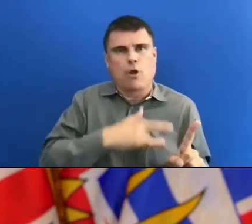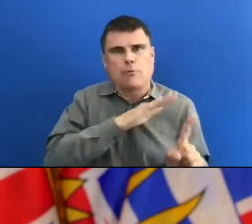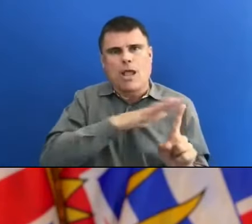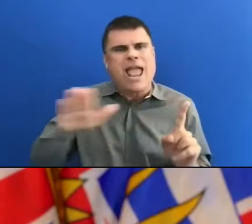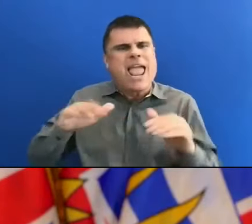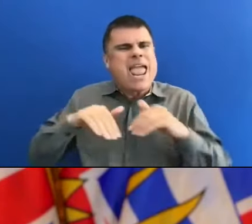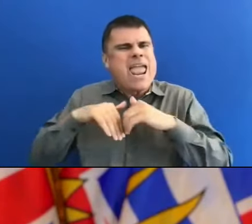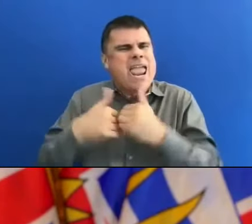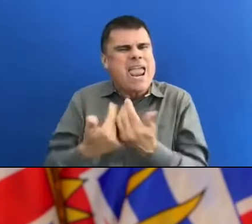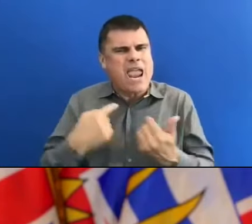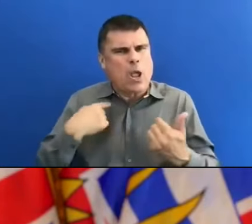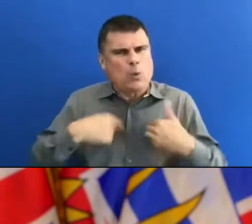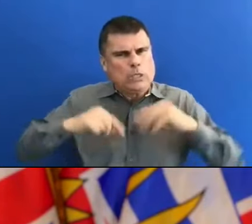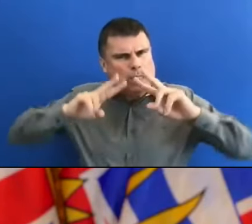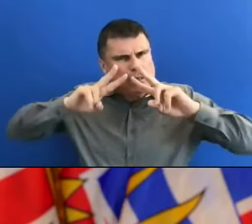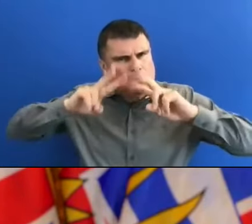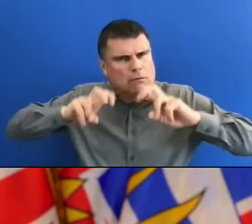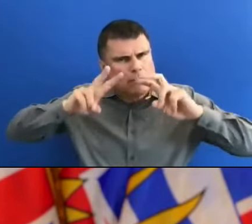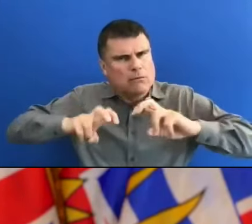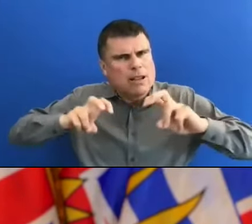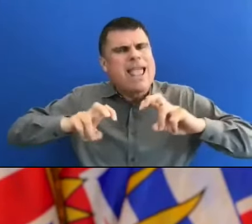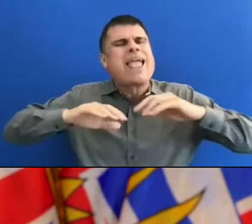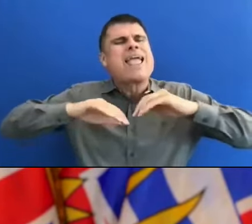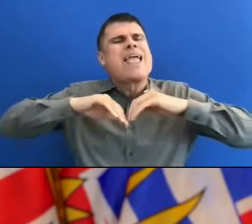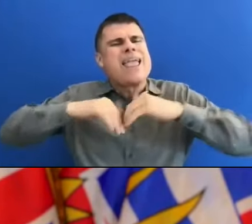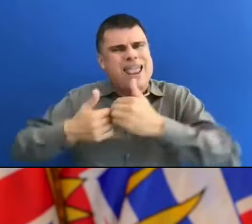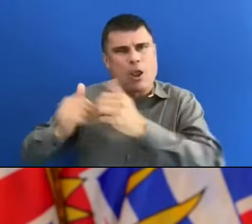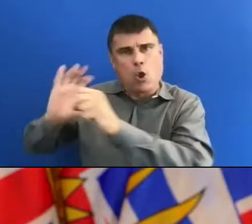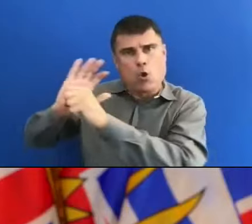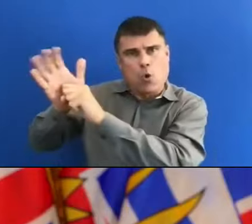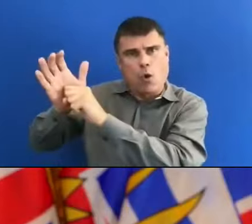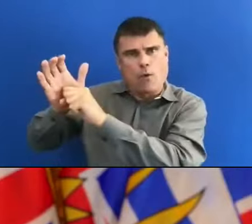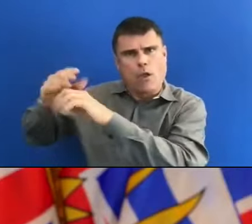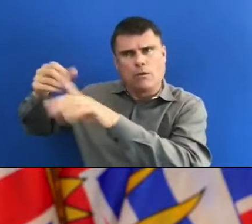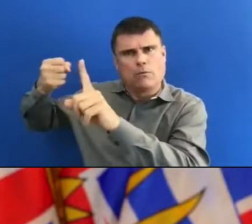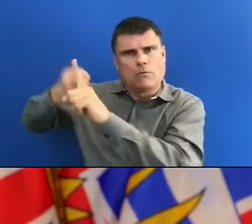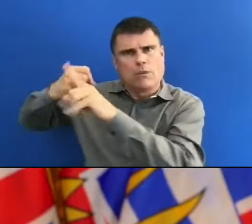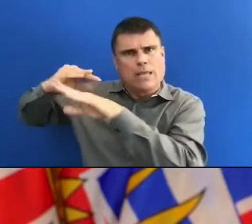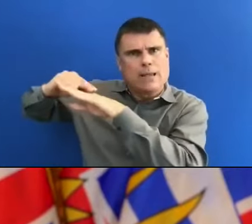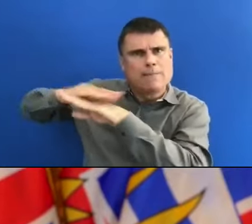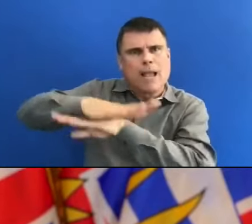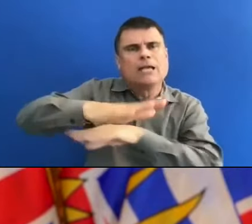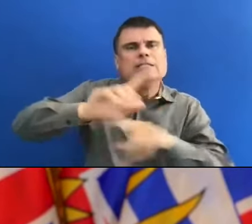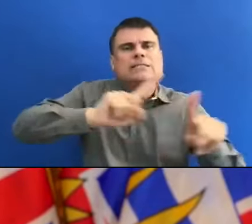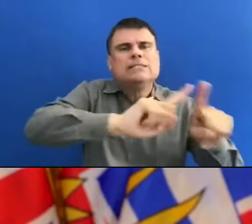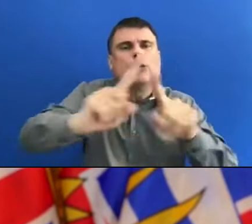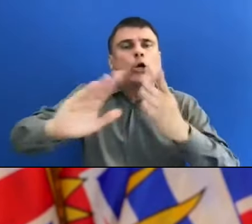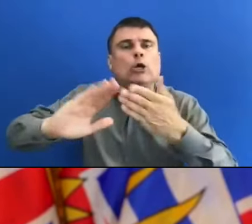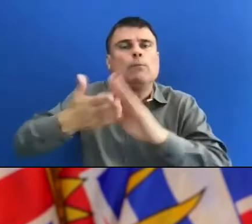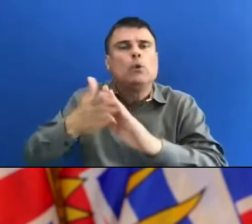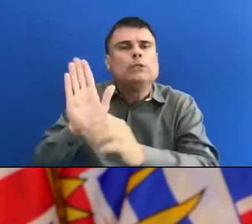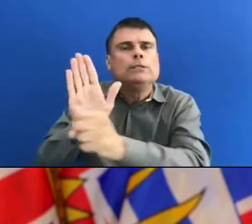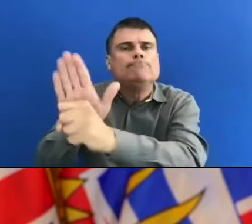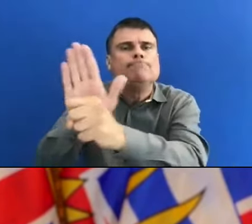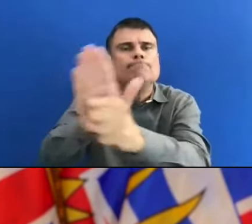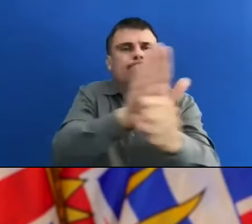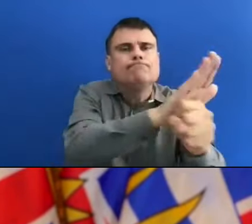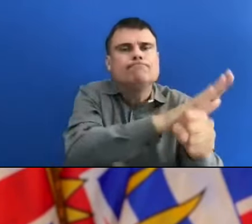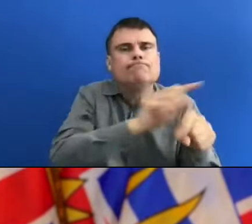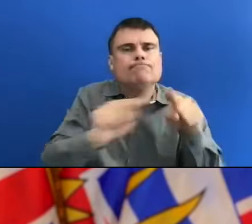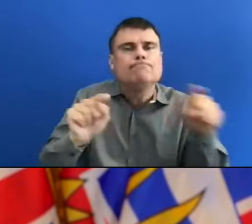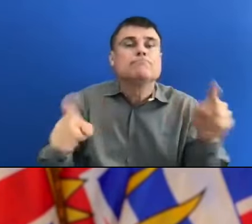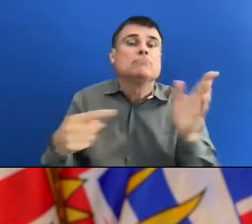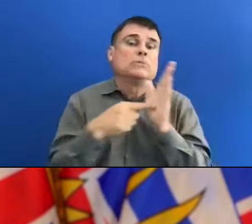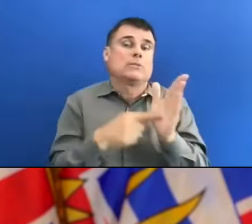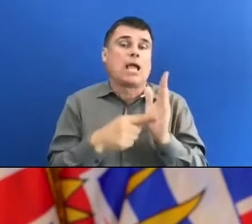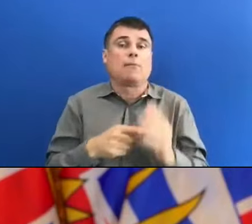impact on different communities. Because, as you can imagine, when somebody has been diagnosed, particularly early on, with